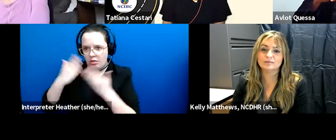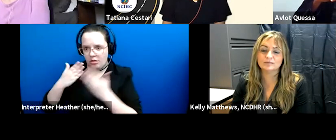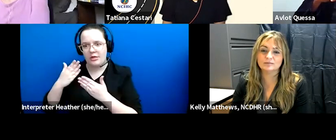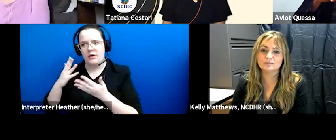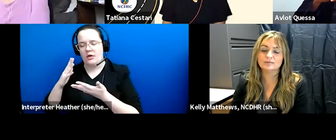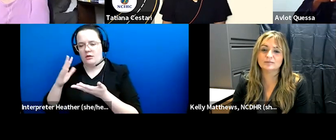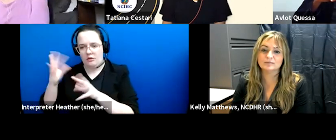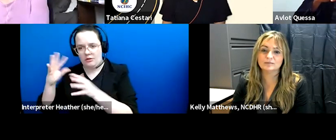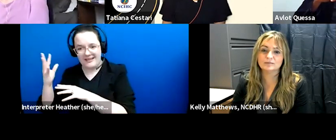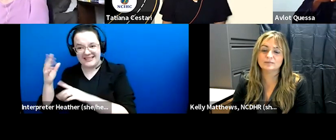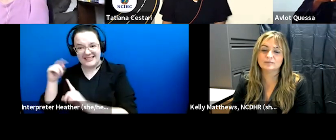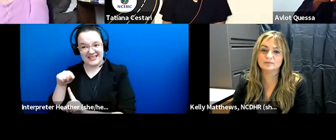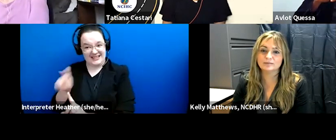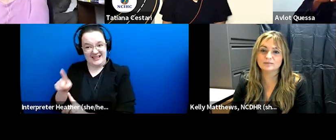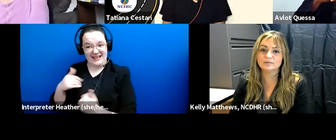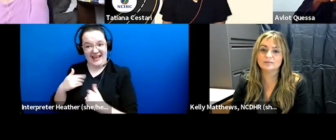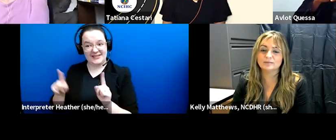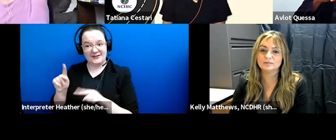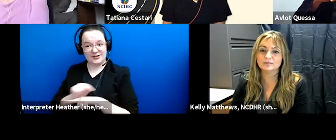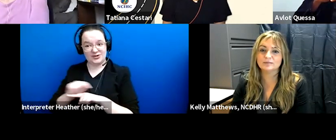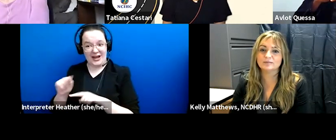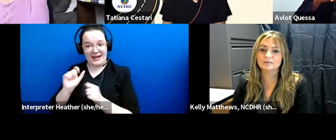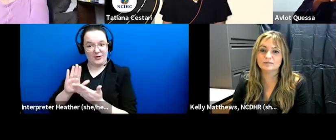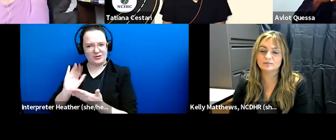approach and that question was from dawn welshman